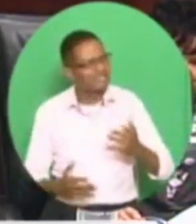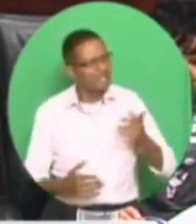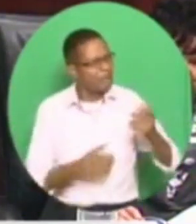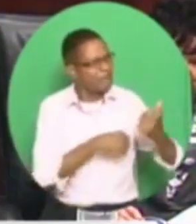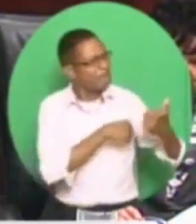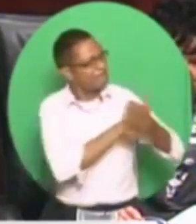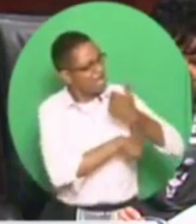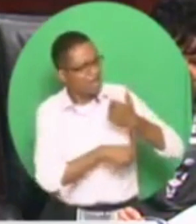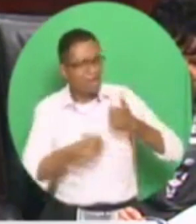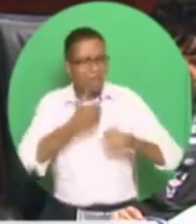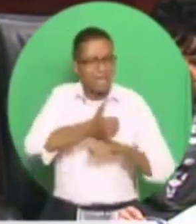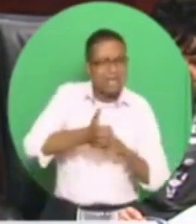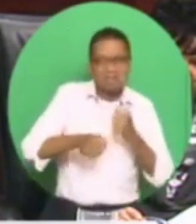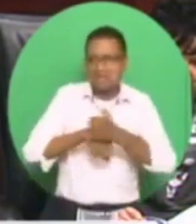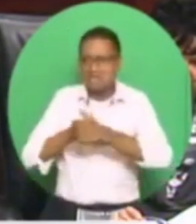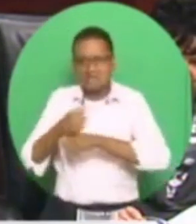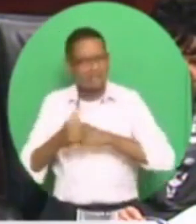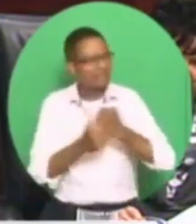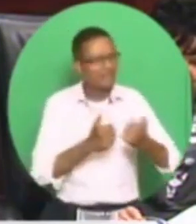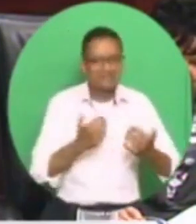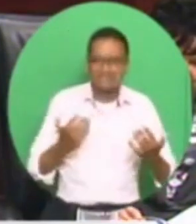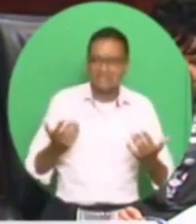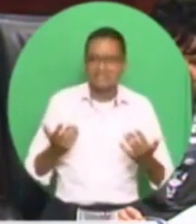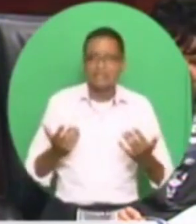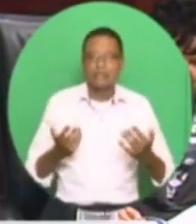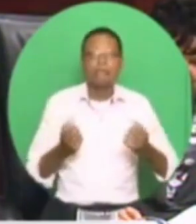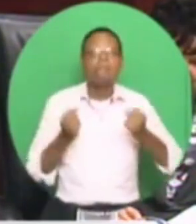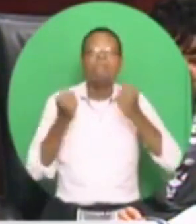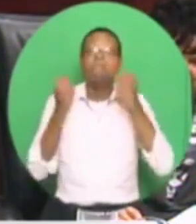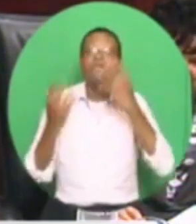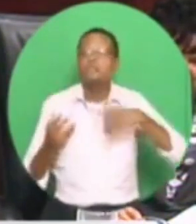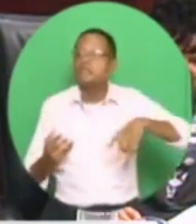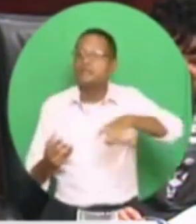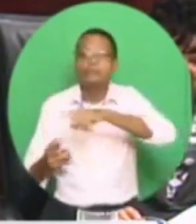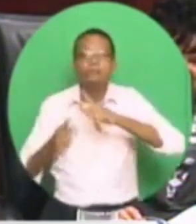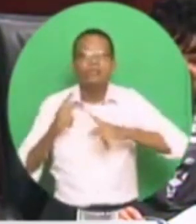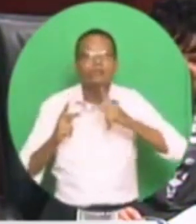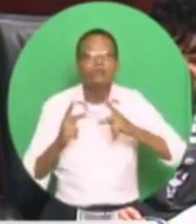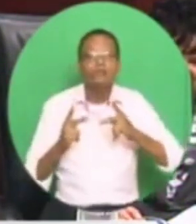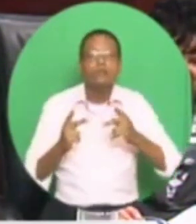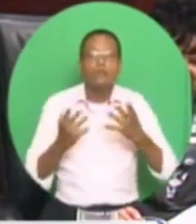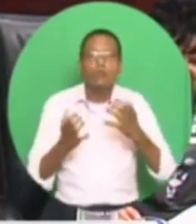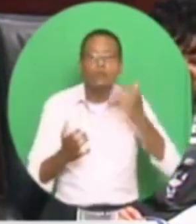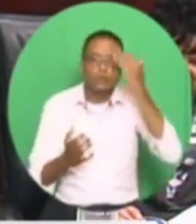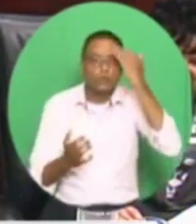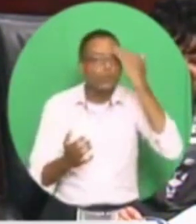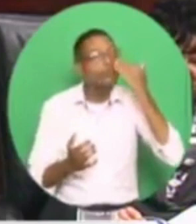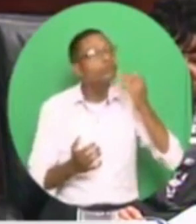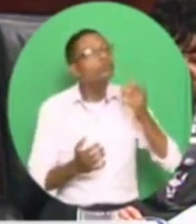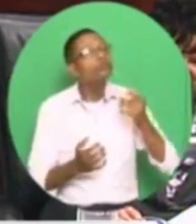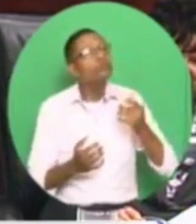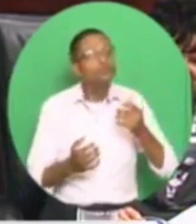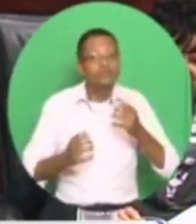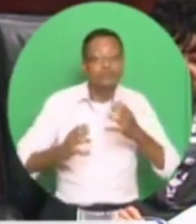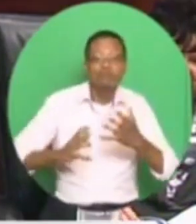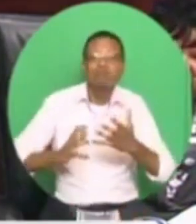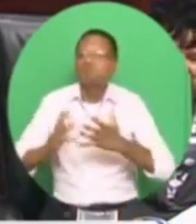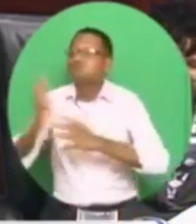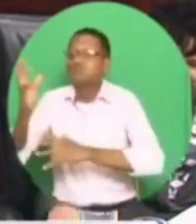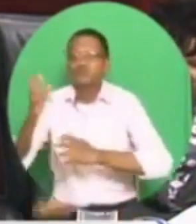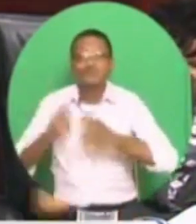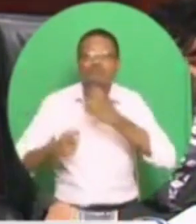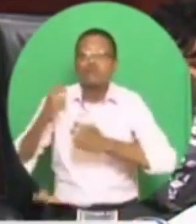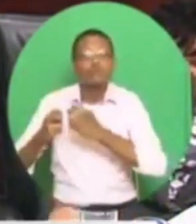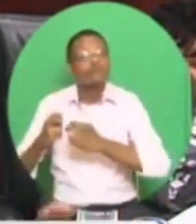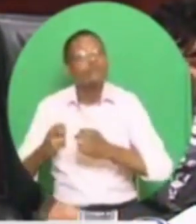The majority of persons in this country want to know what will you do to deal with the crisis, to address the problems,